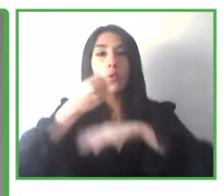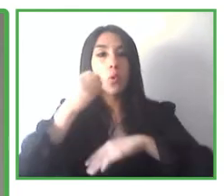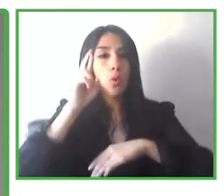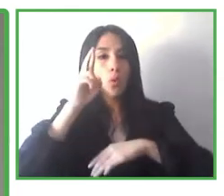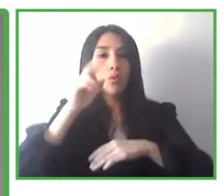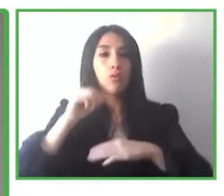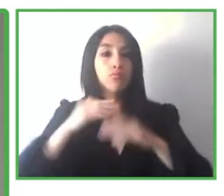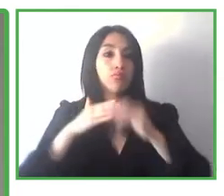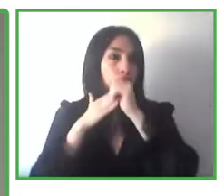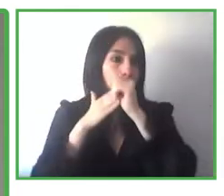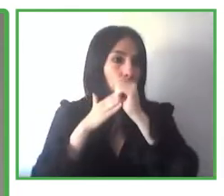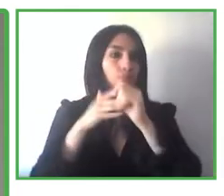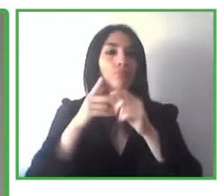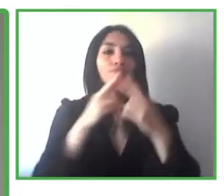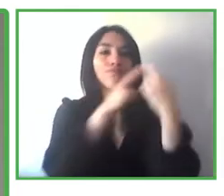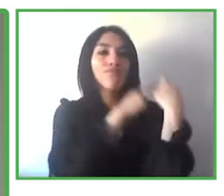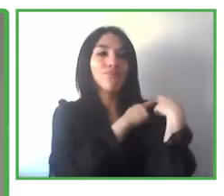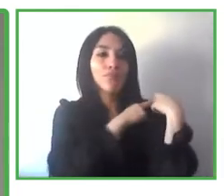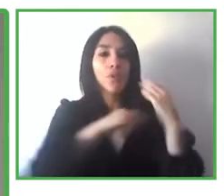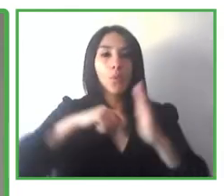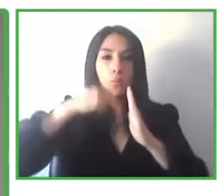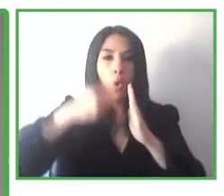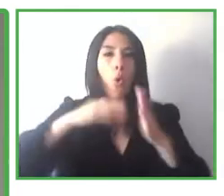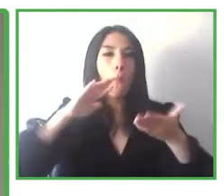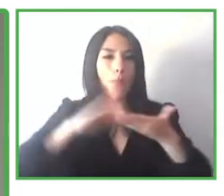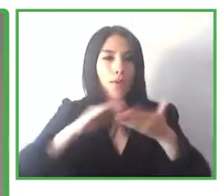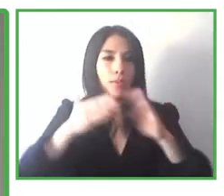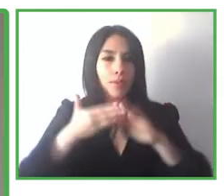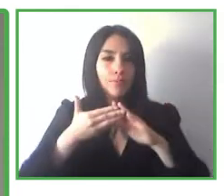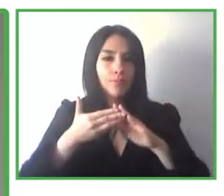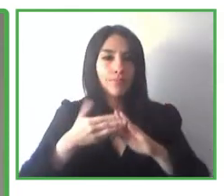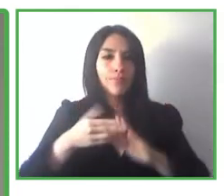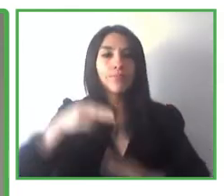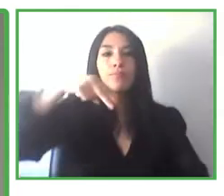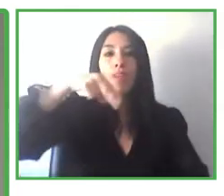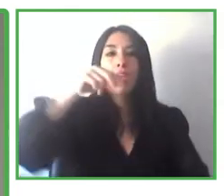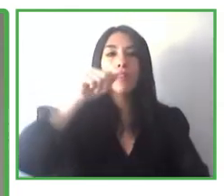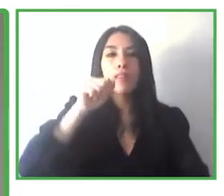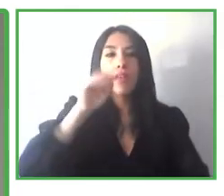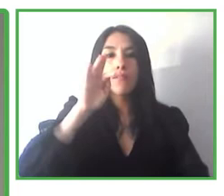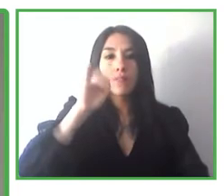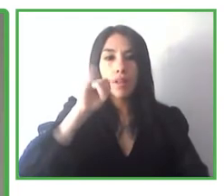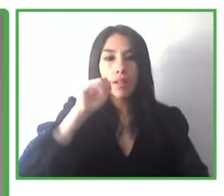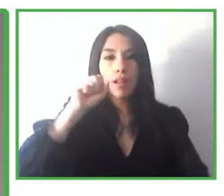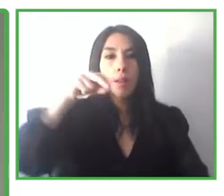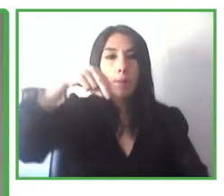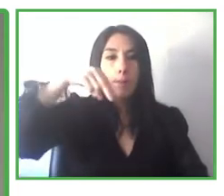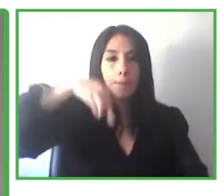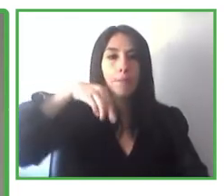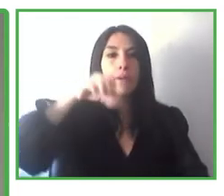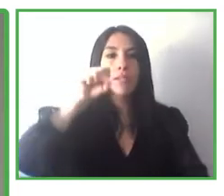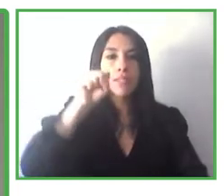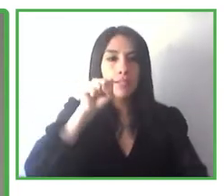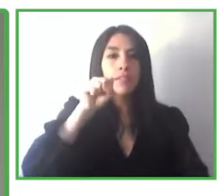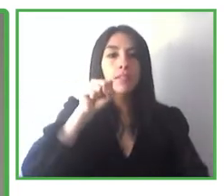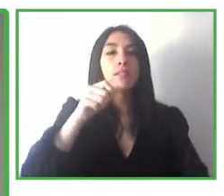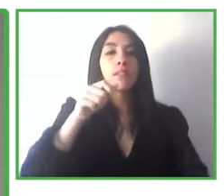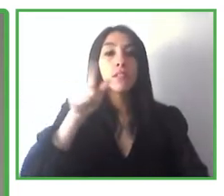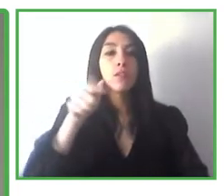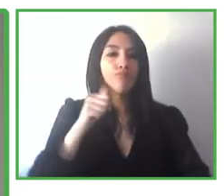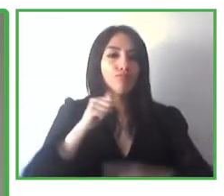responsible for strategic projects in Netherlands, and also commercial director for